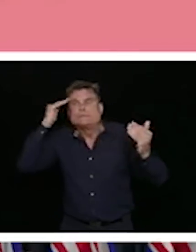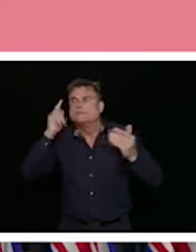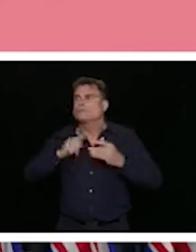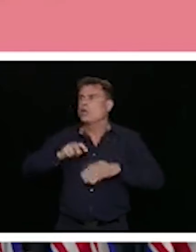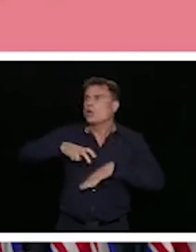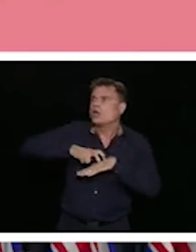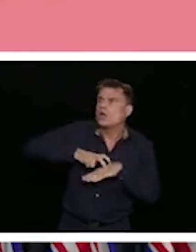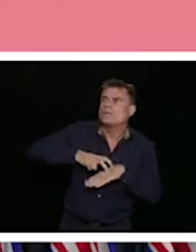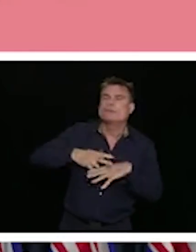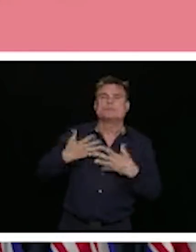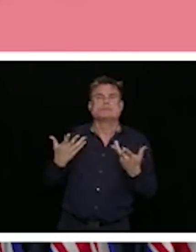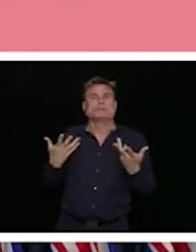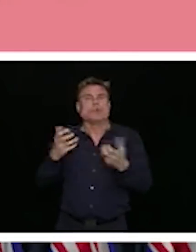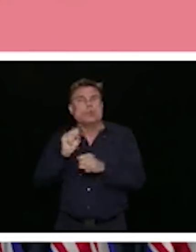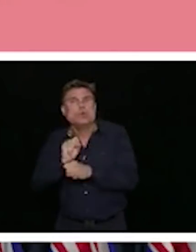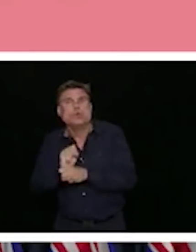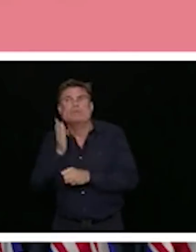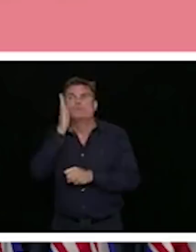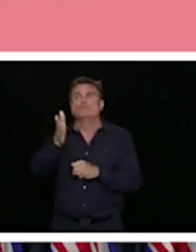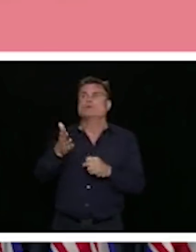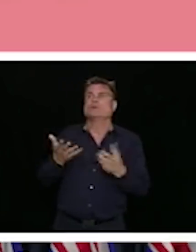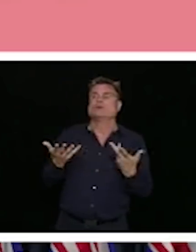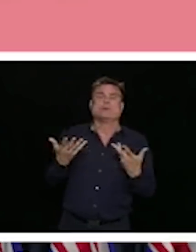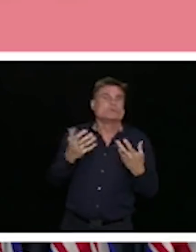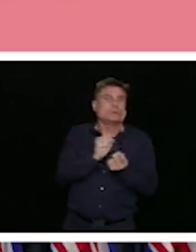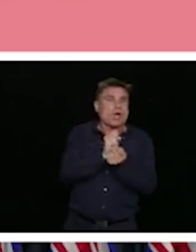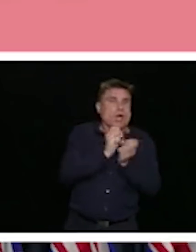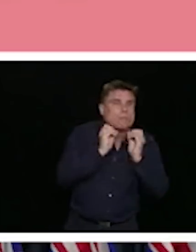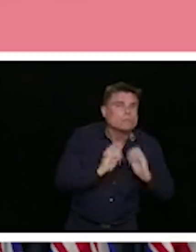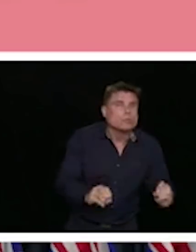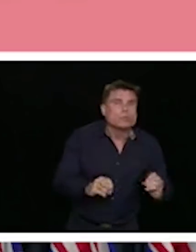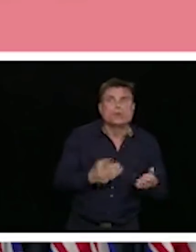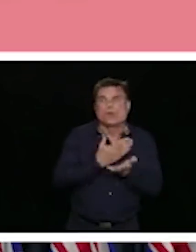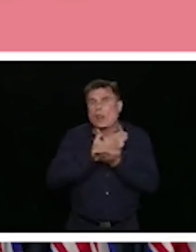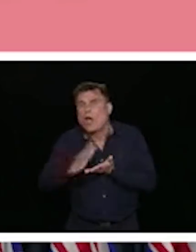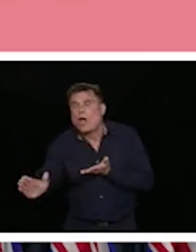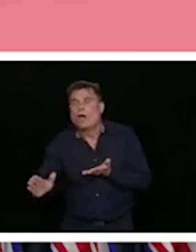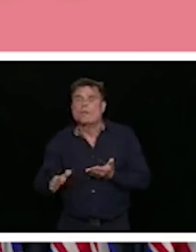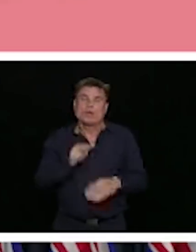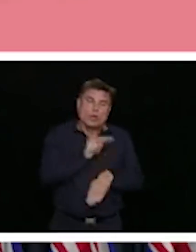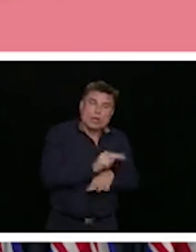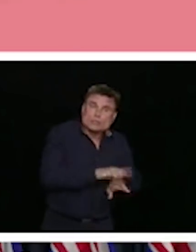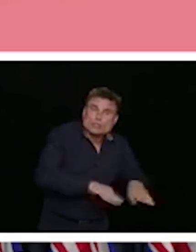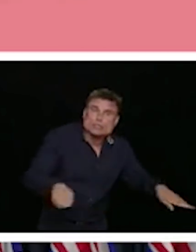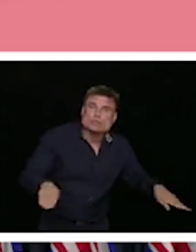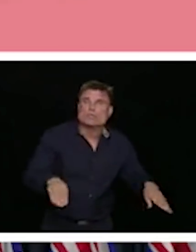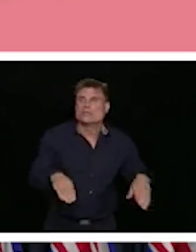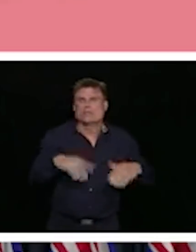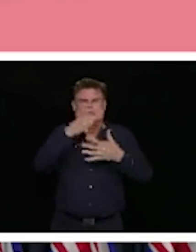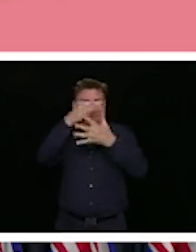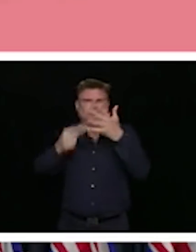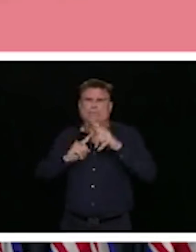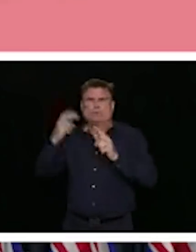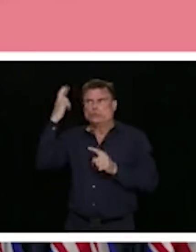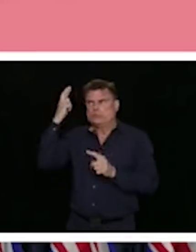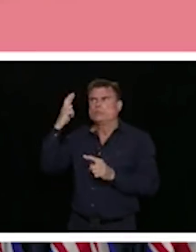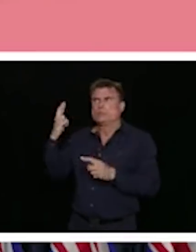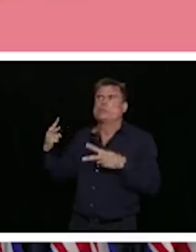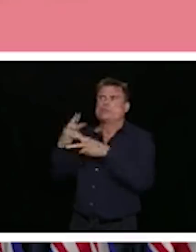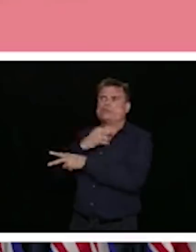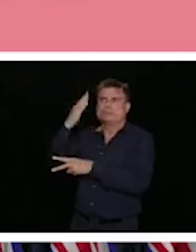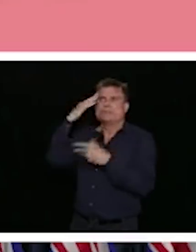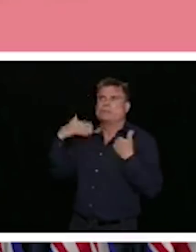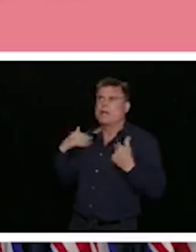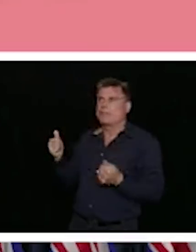about losing their job, fear about being able to care for their families. And about a third of people in BC